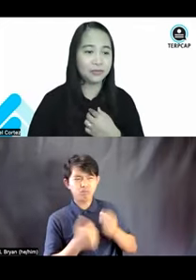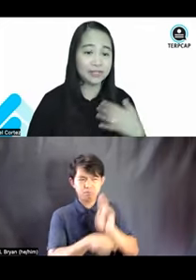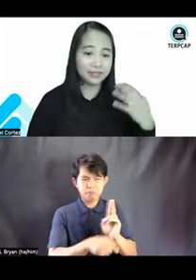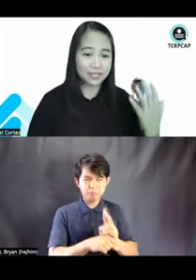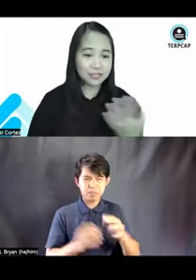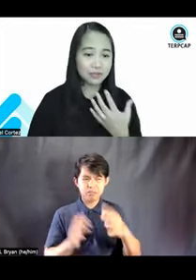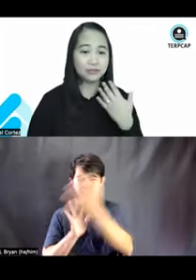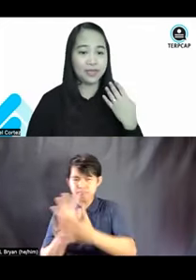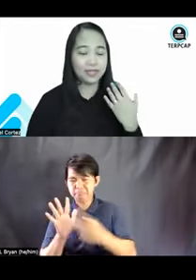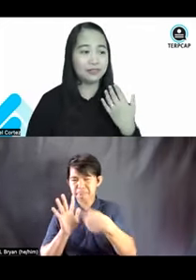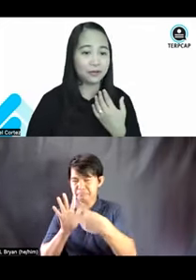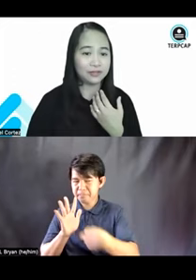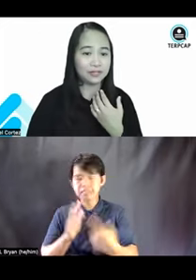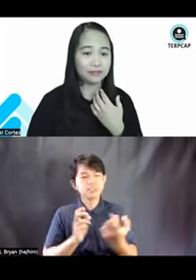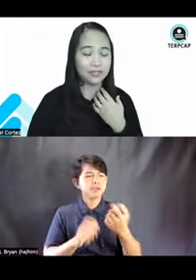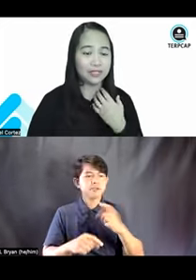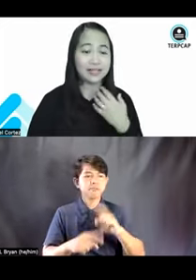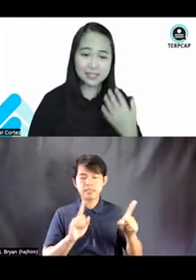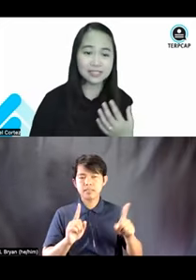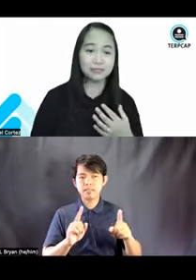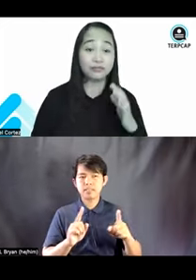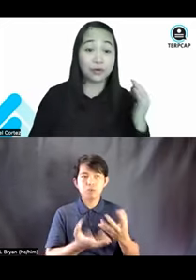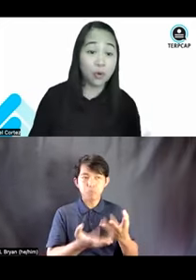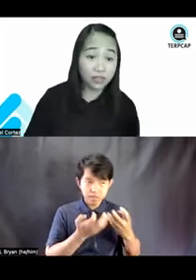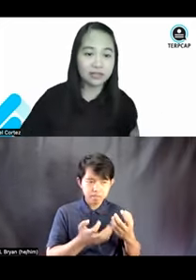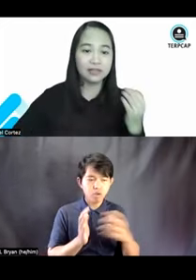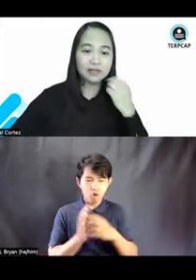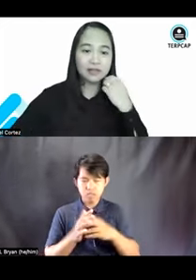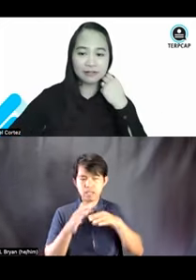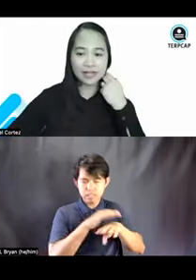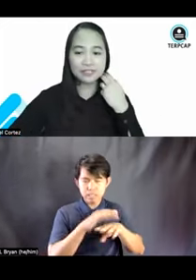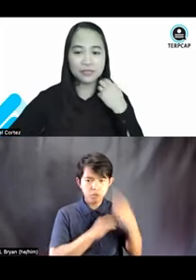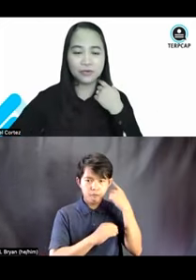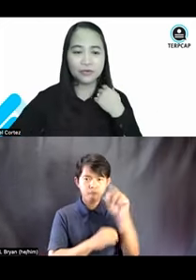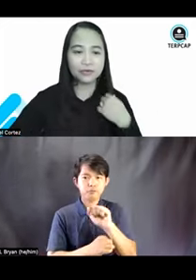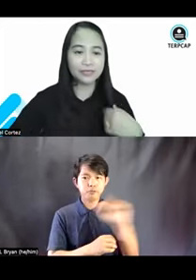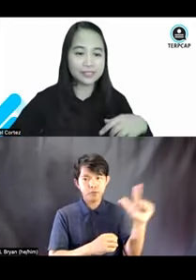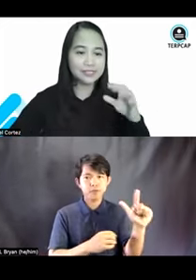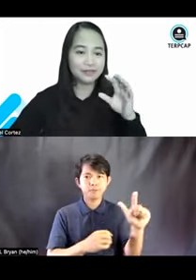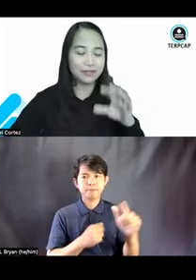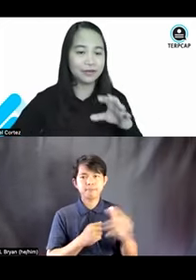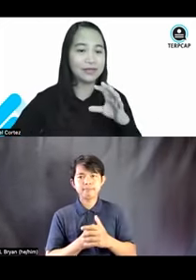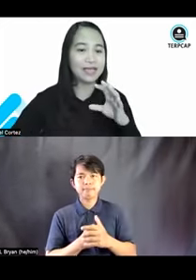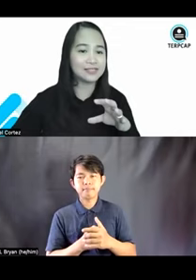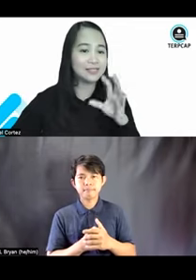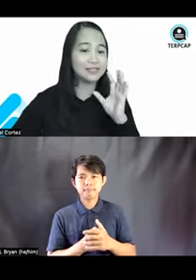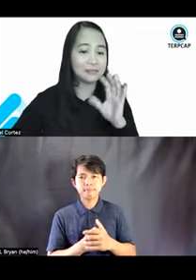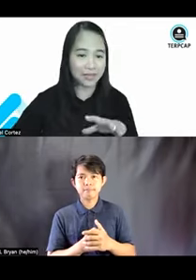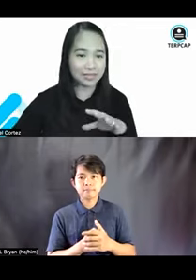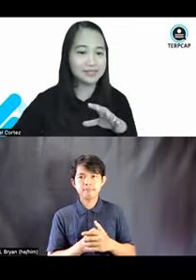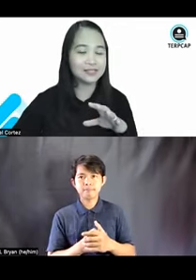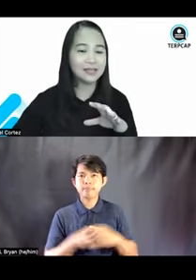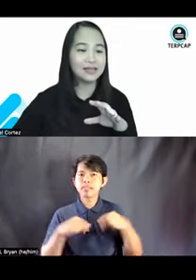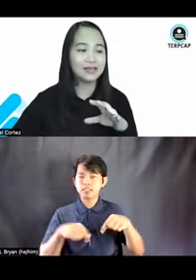we have the intention on making the content really accessible for all, right? So, this is a very excellent